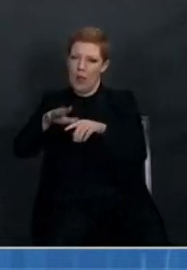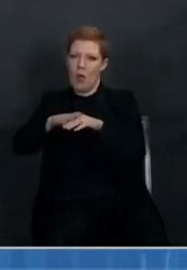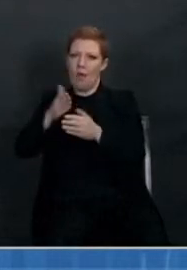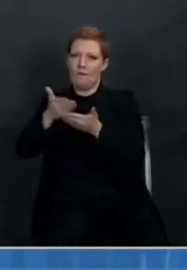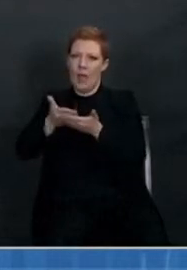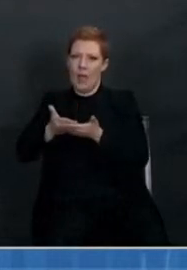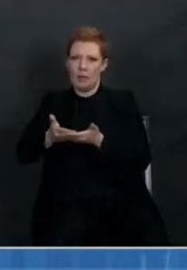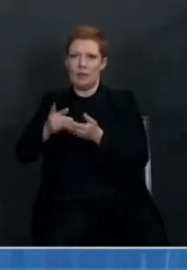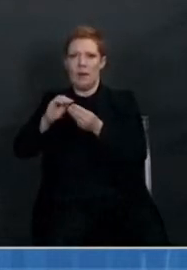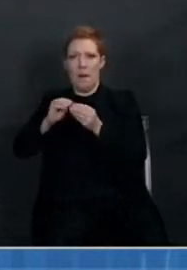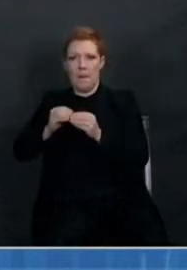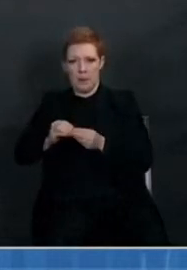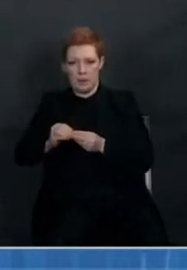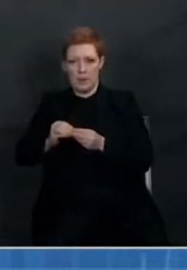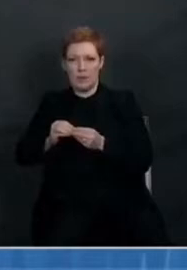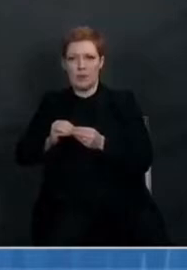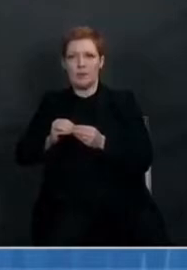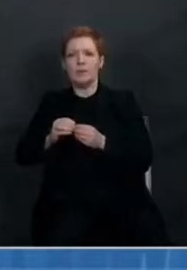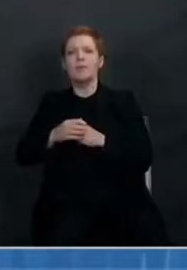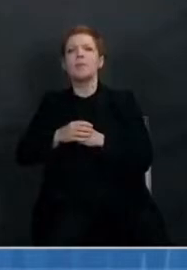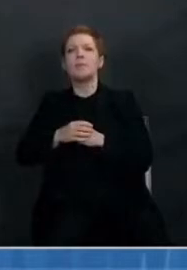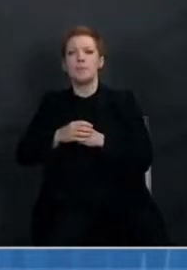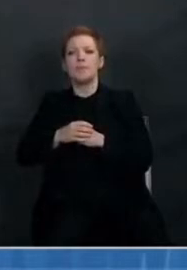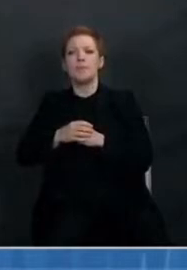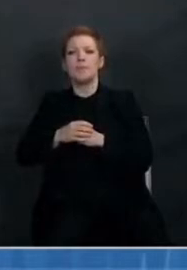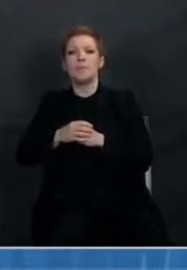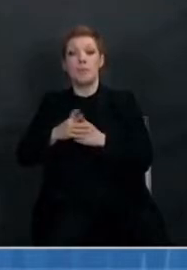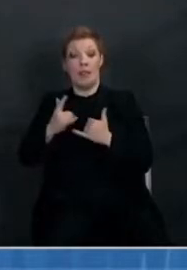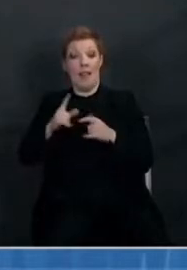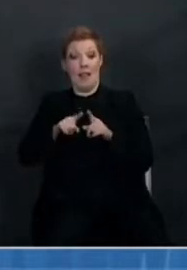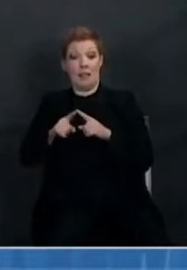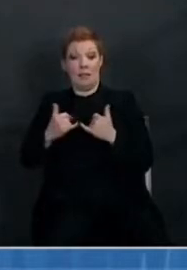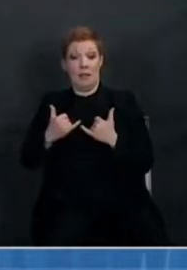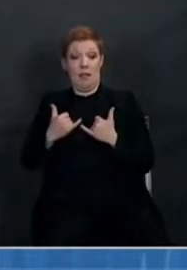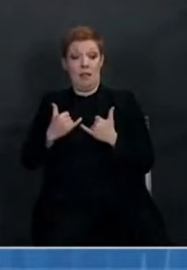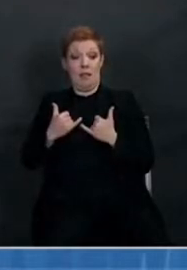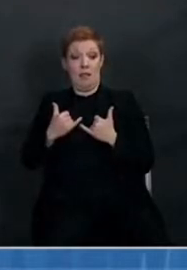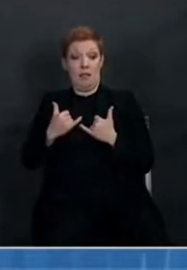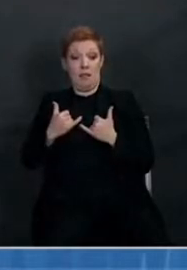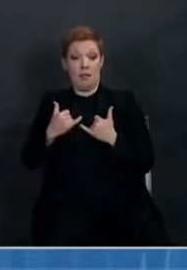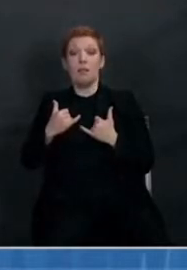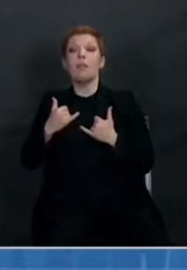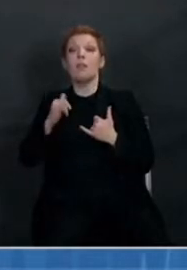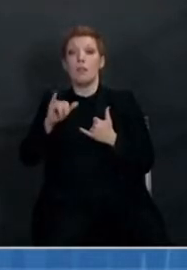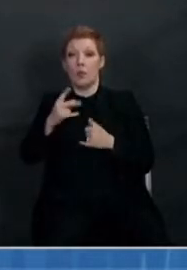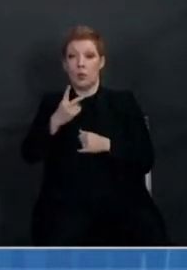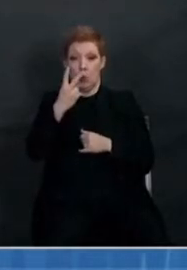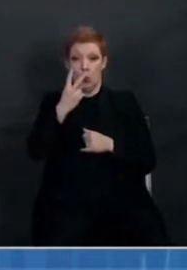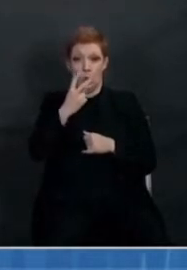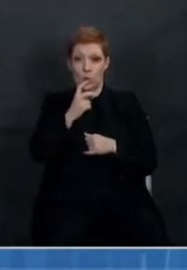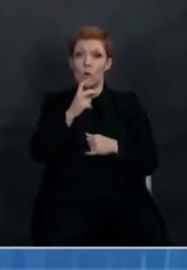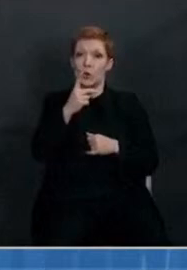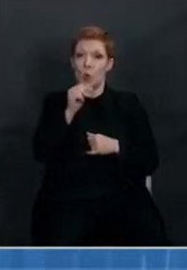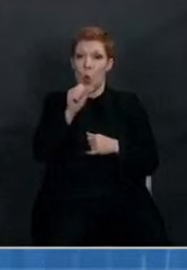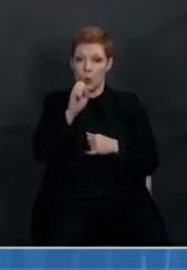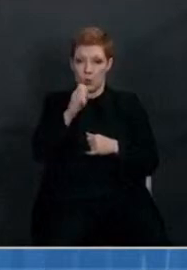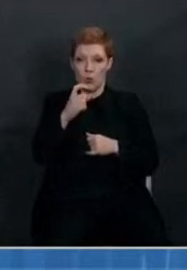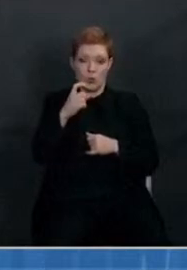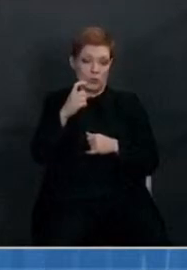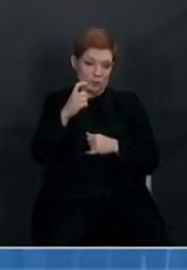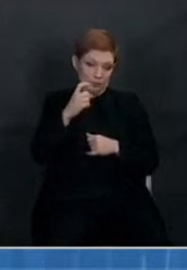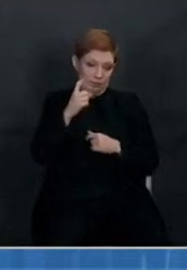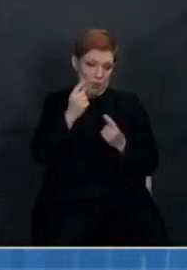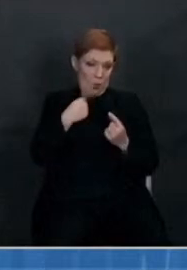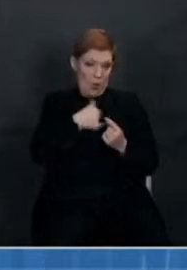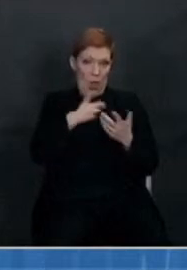relative to what are the two dose, the two vaccines and the two dose regimens that are on the market. Obviously, there would be some